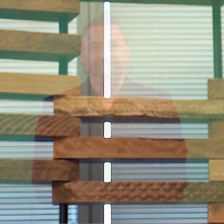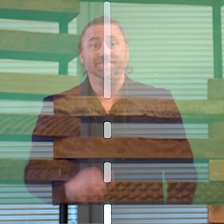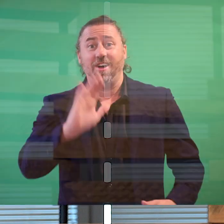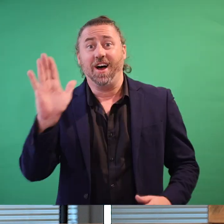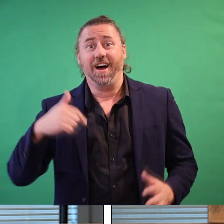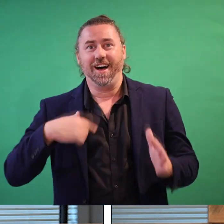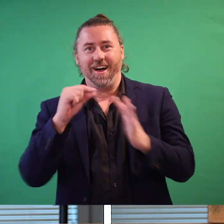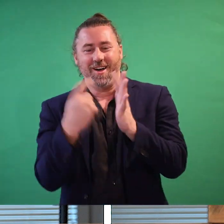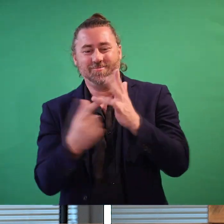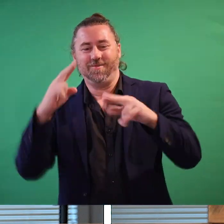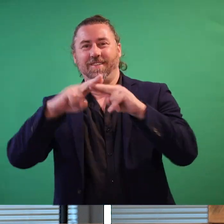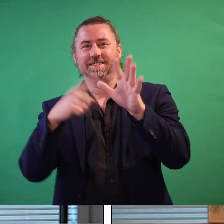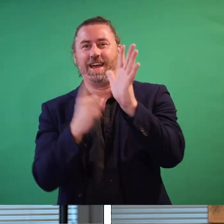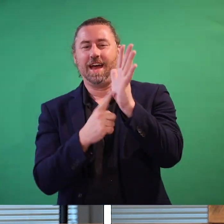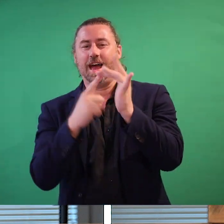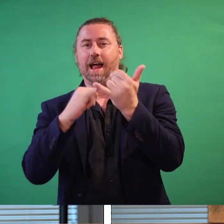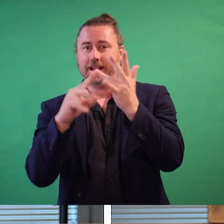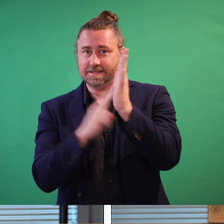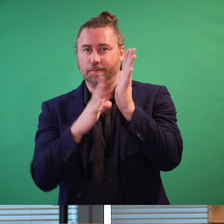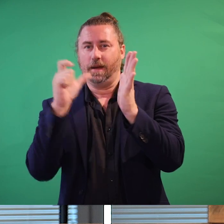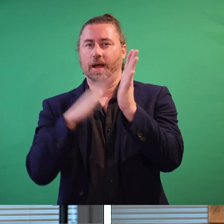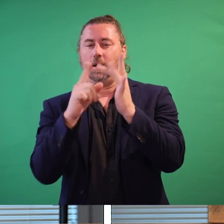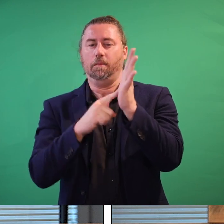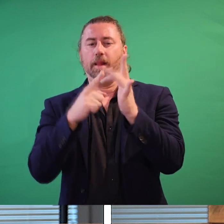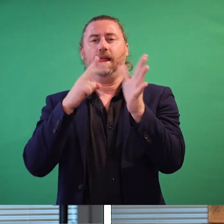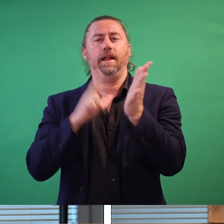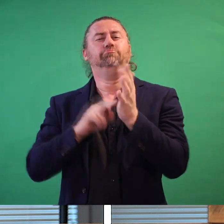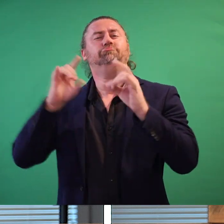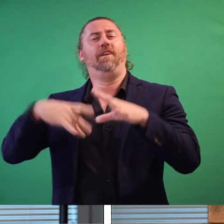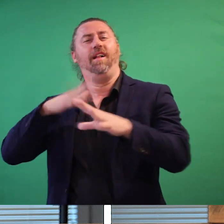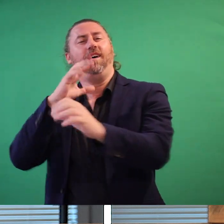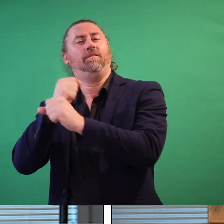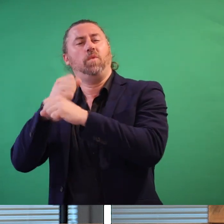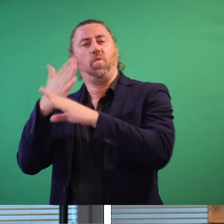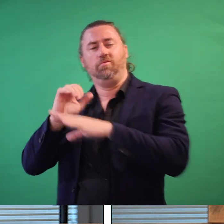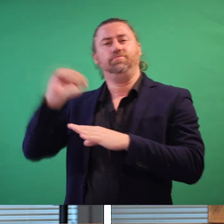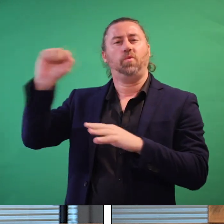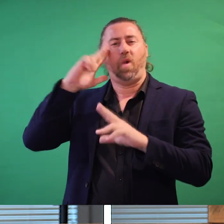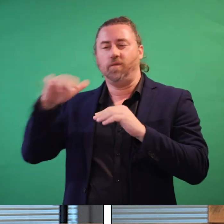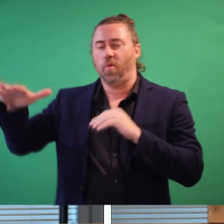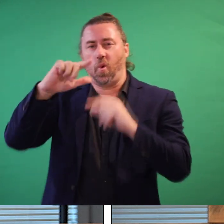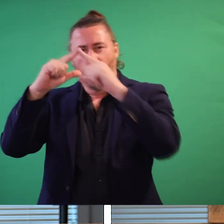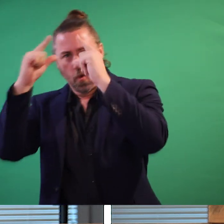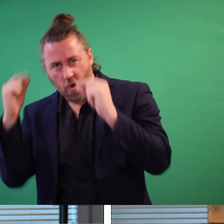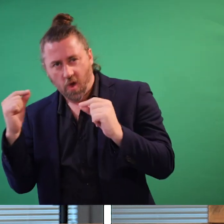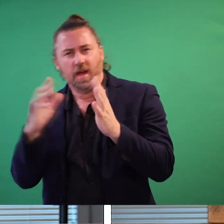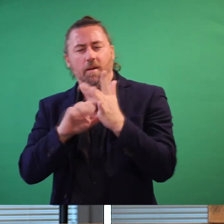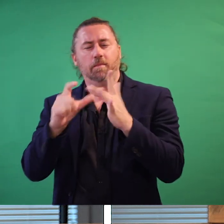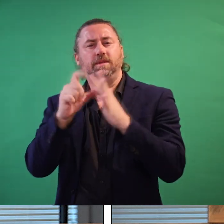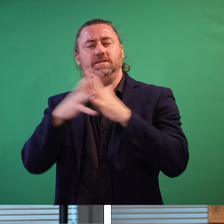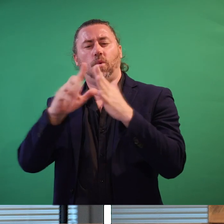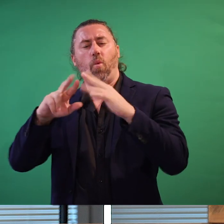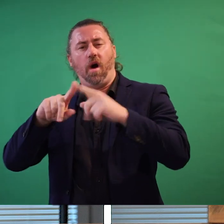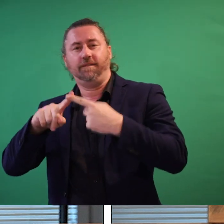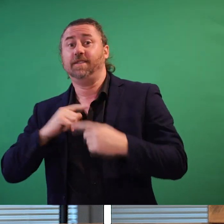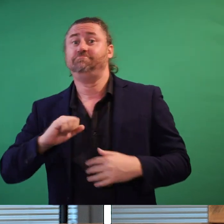Hi, I'm Professor Alison McMillan, the Australian Government's Chief Nursing and Midwife Officer, speaking to you from the Ngunnawal